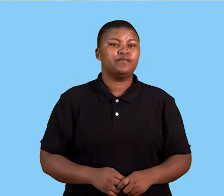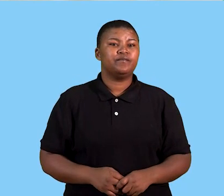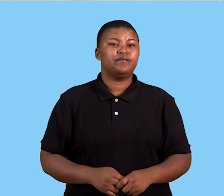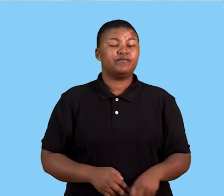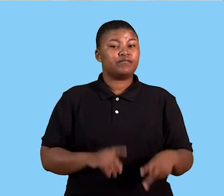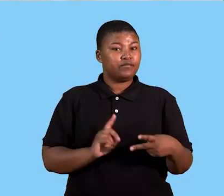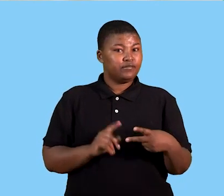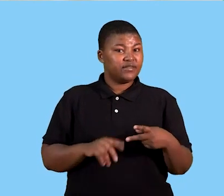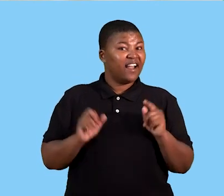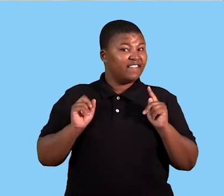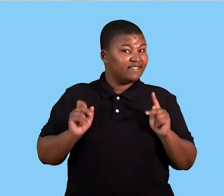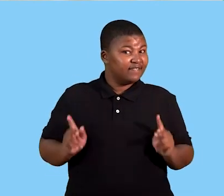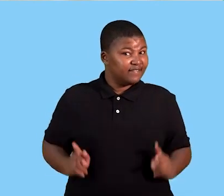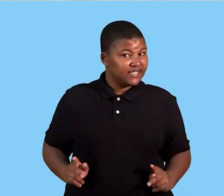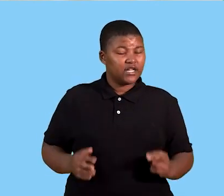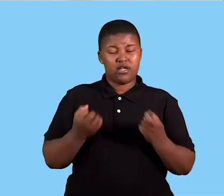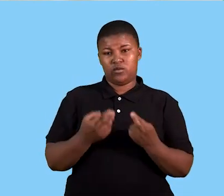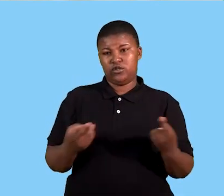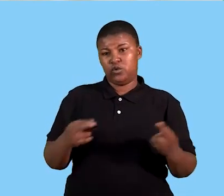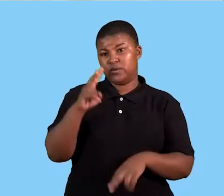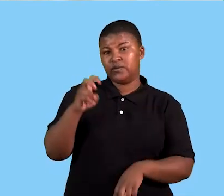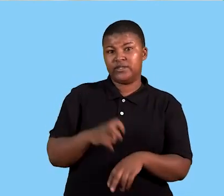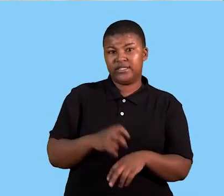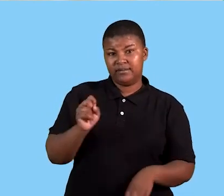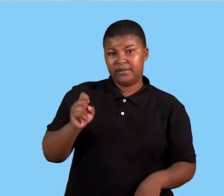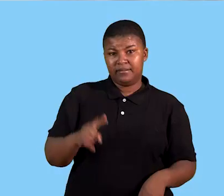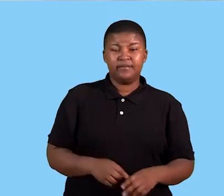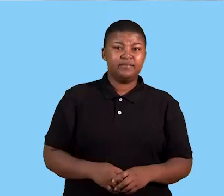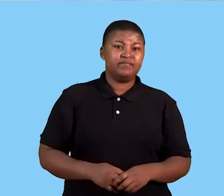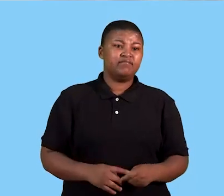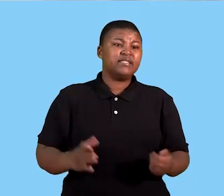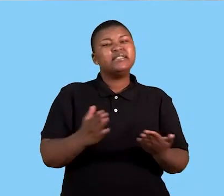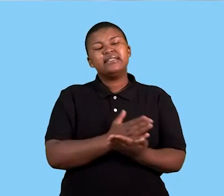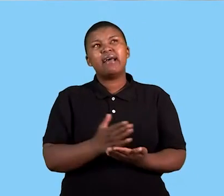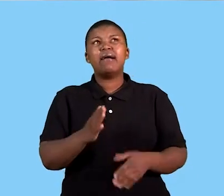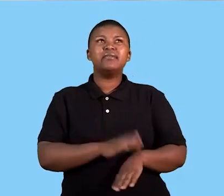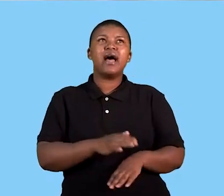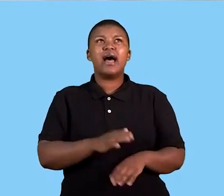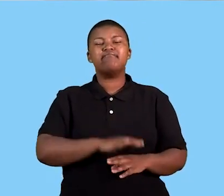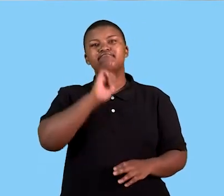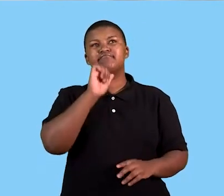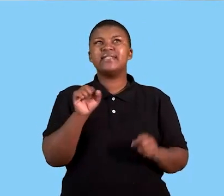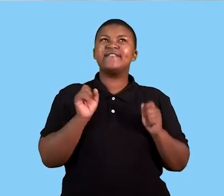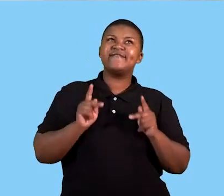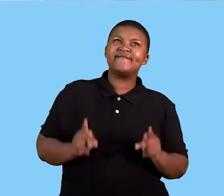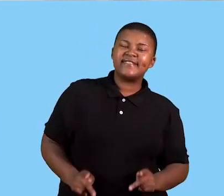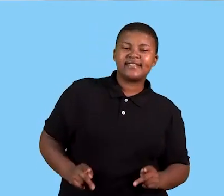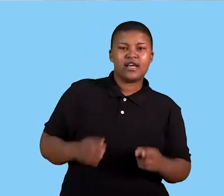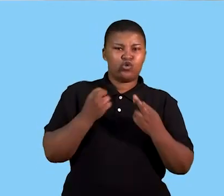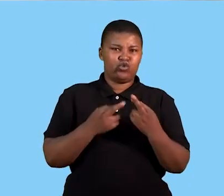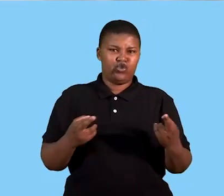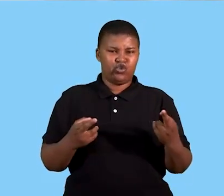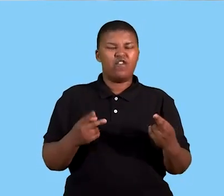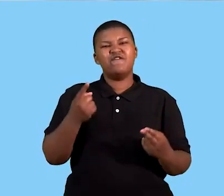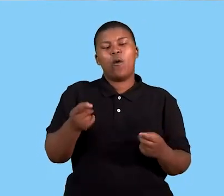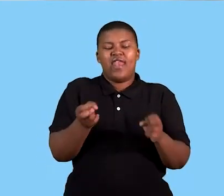The second resources we need is the physical resources. Now we sometimes speak about physical resources, we